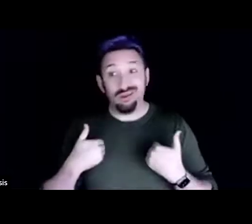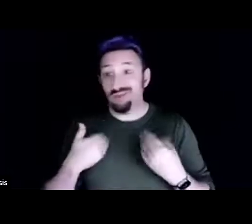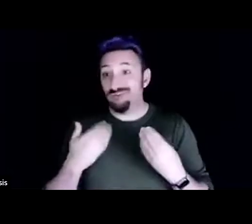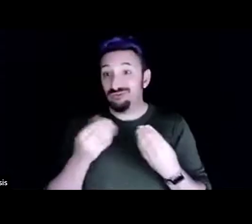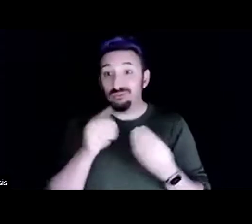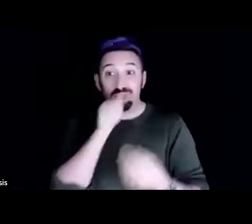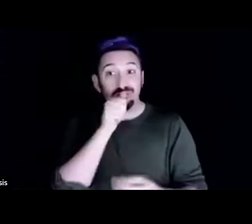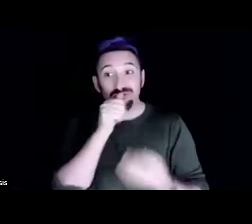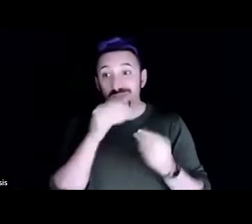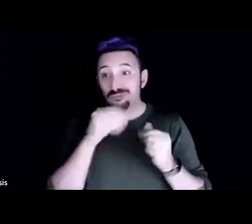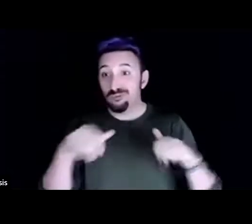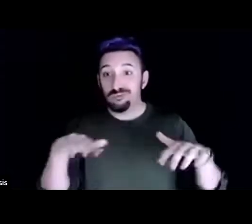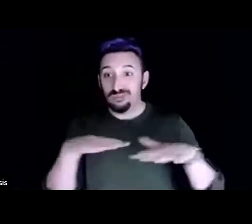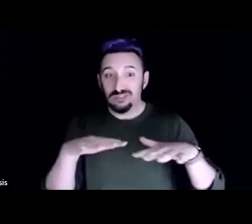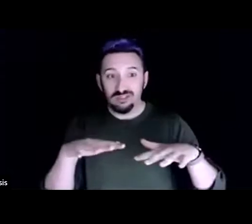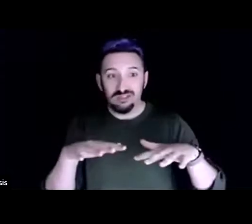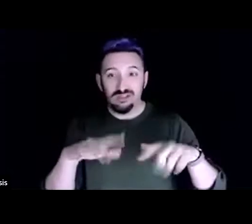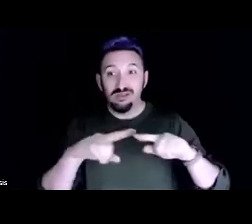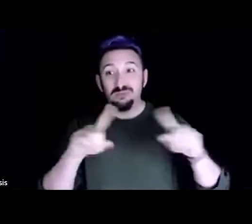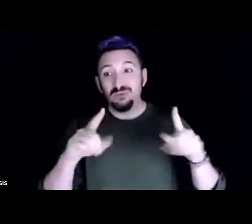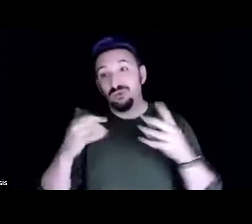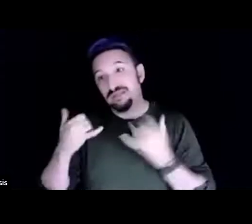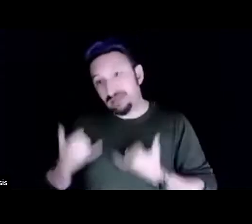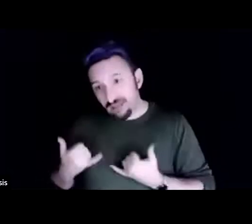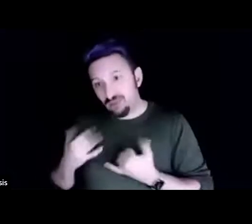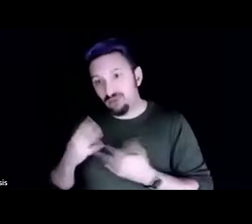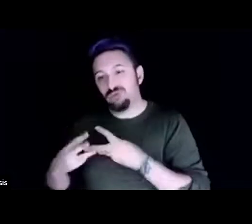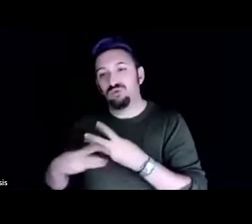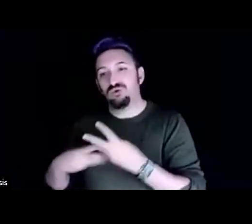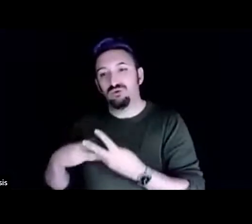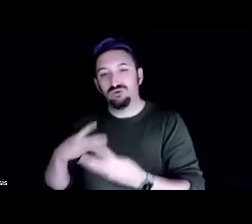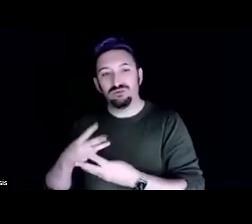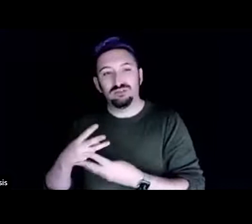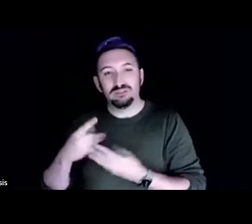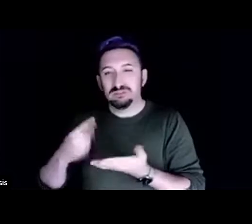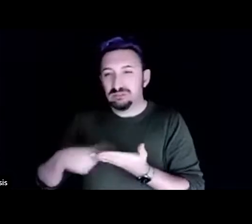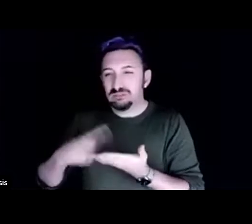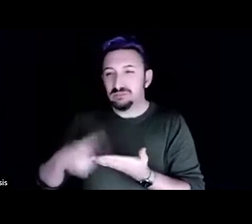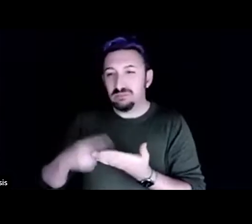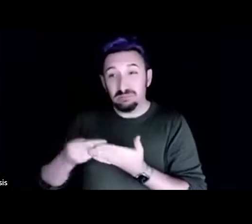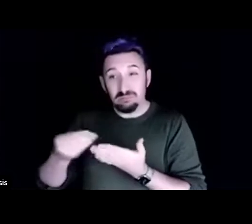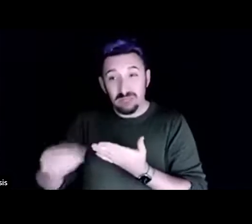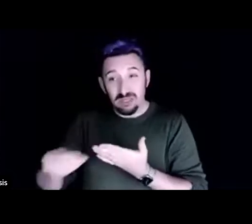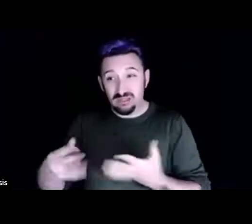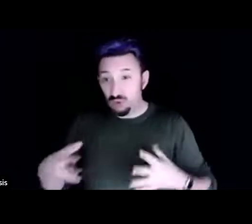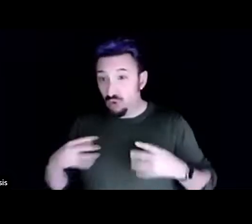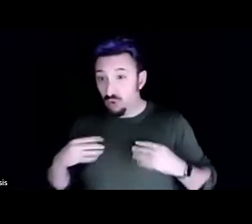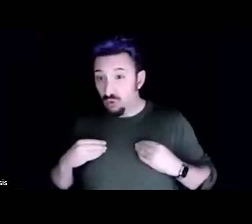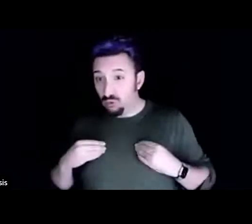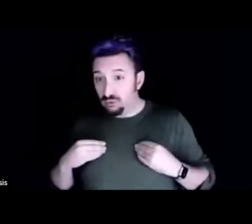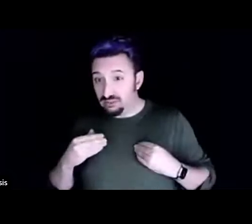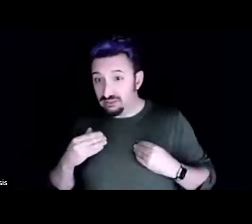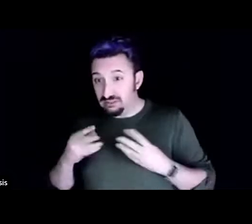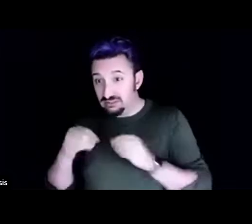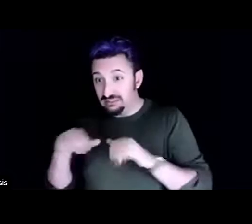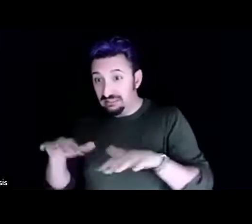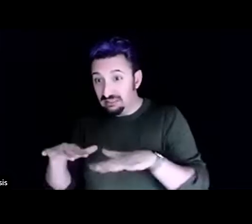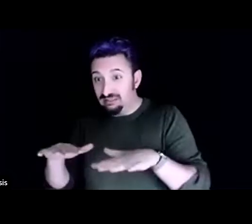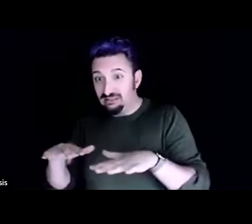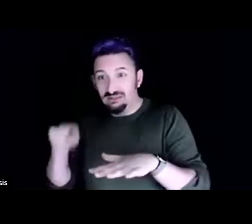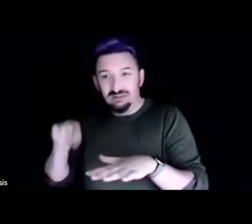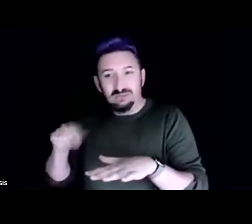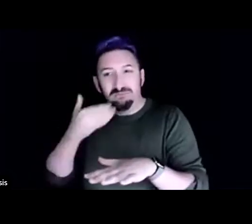that we actually live in right now sometimes buying and holding a piece of land might be the best and simplest way to protect it